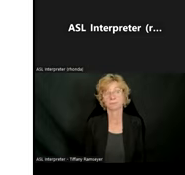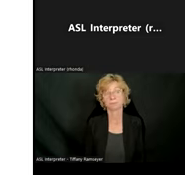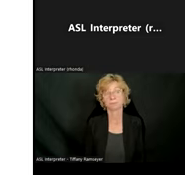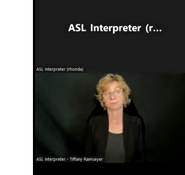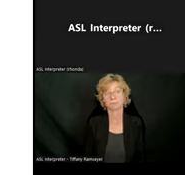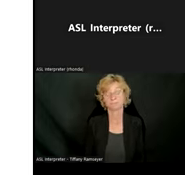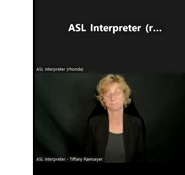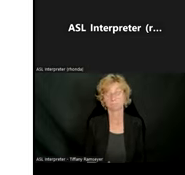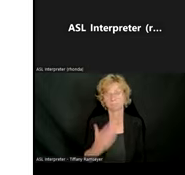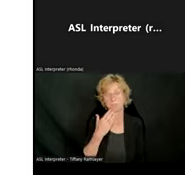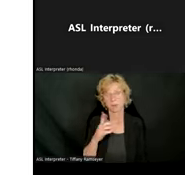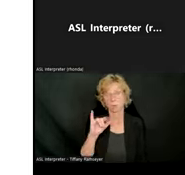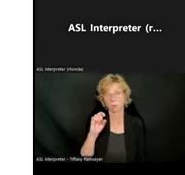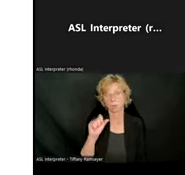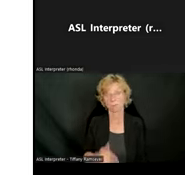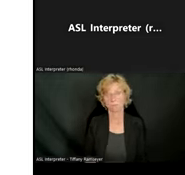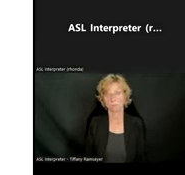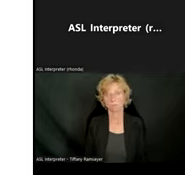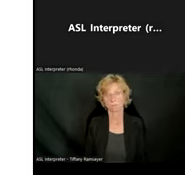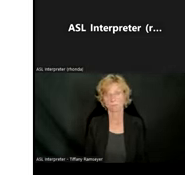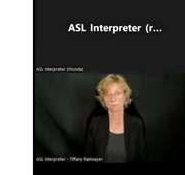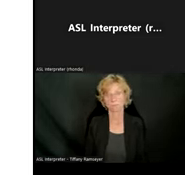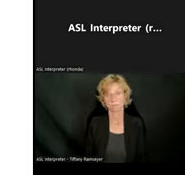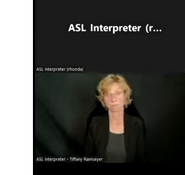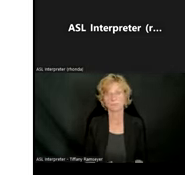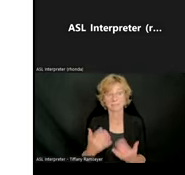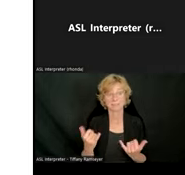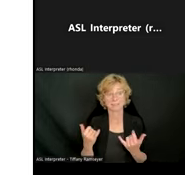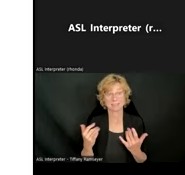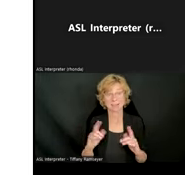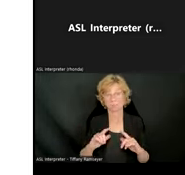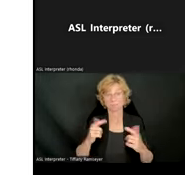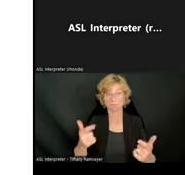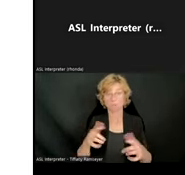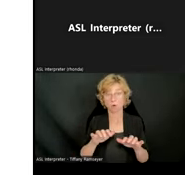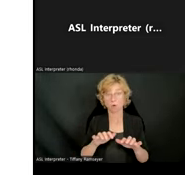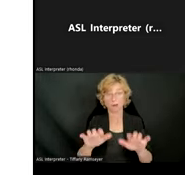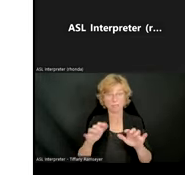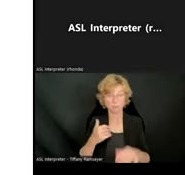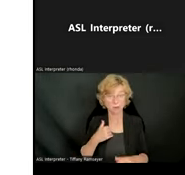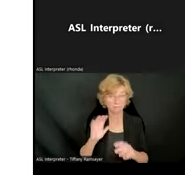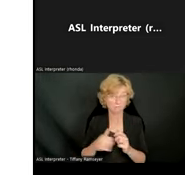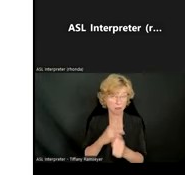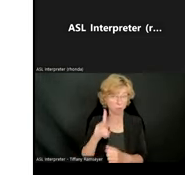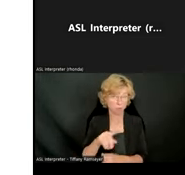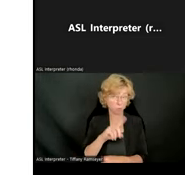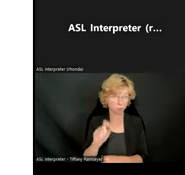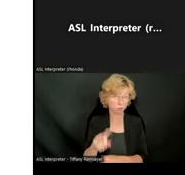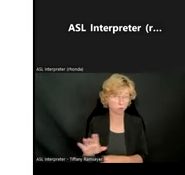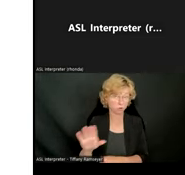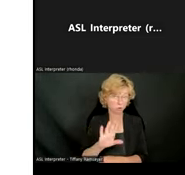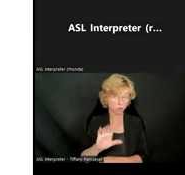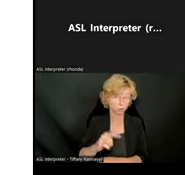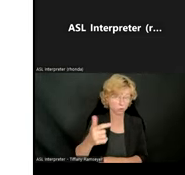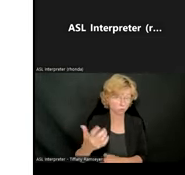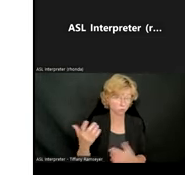Thanks, Lisa. Now we're going to turn to our audience to see if there are follow-up questions and give them the opportunity to ask